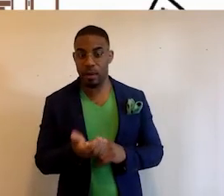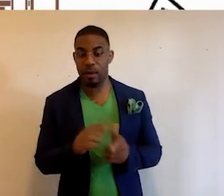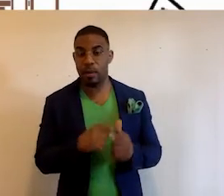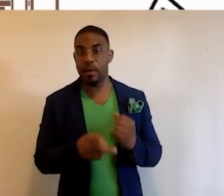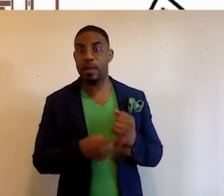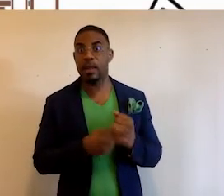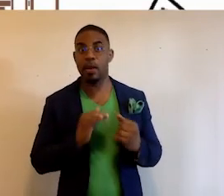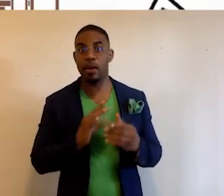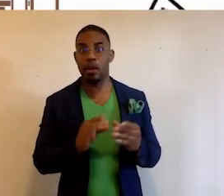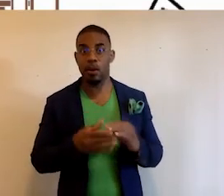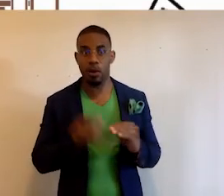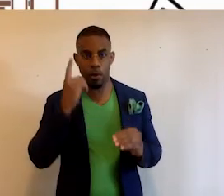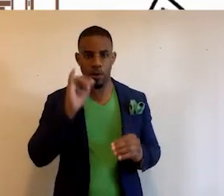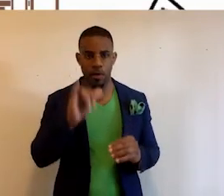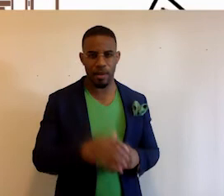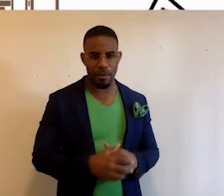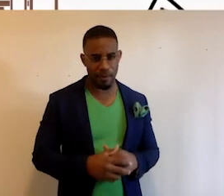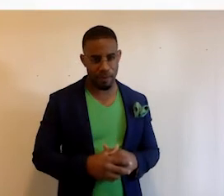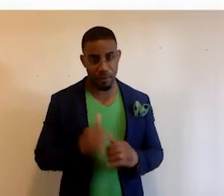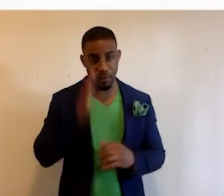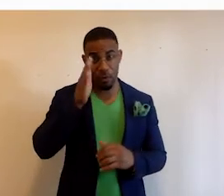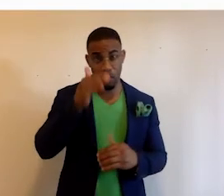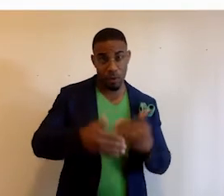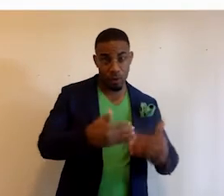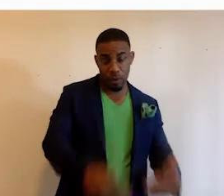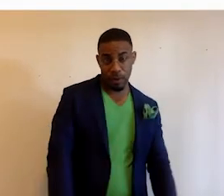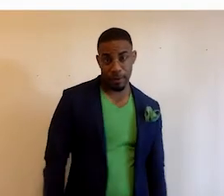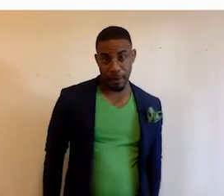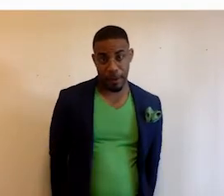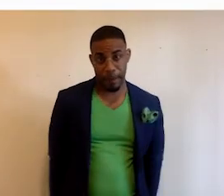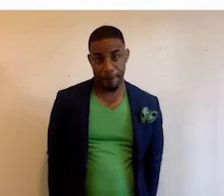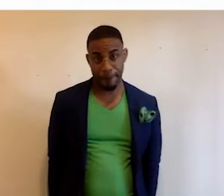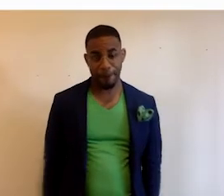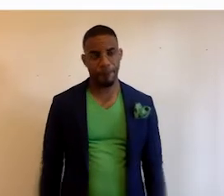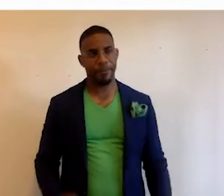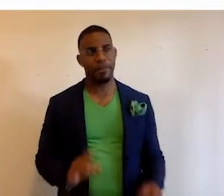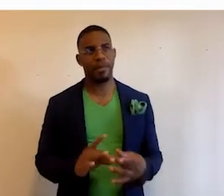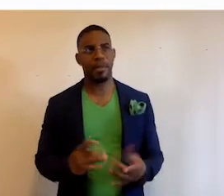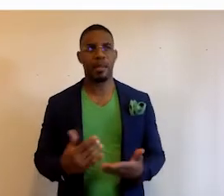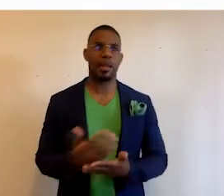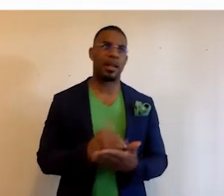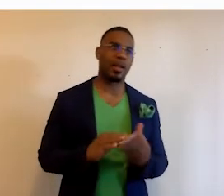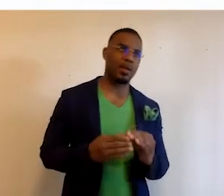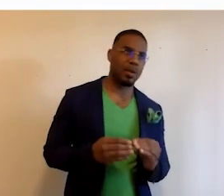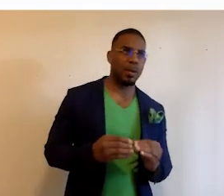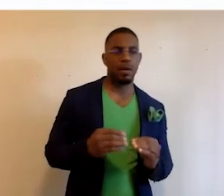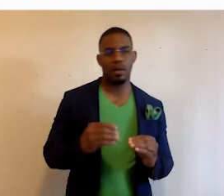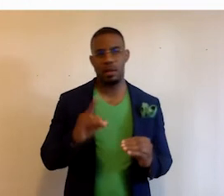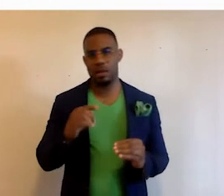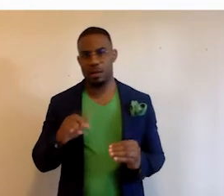then saving our stories forever for future generations. When I say collecting our stories digitally,